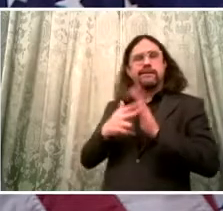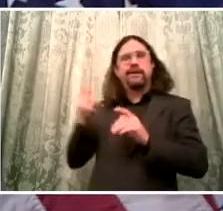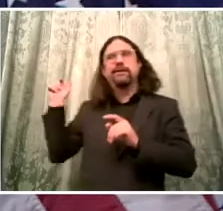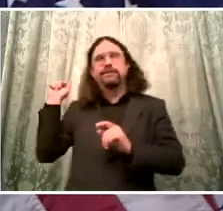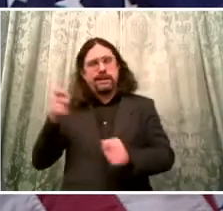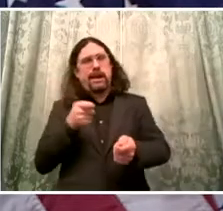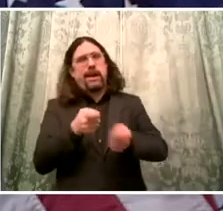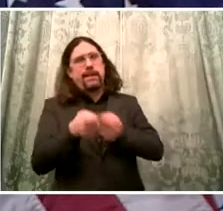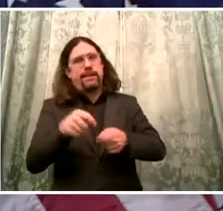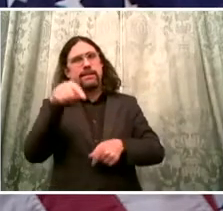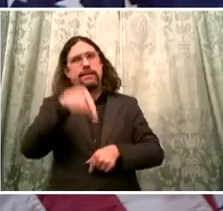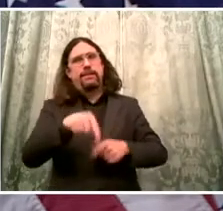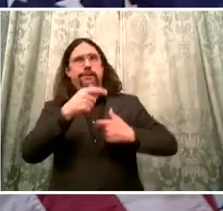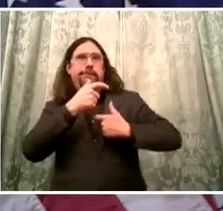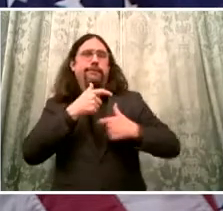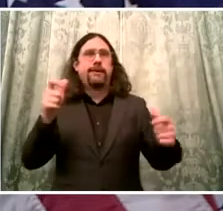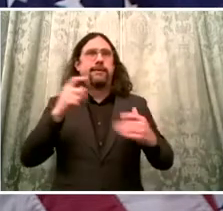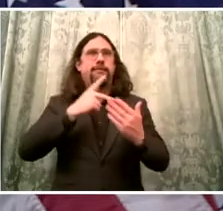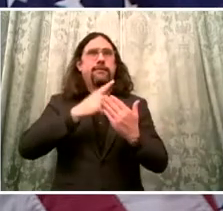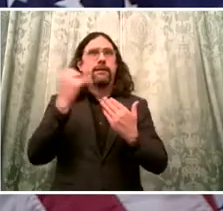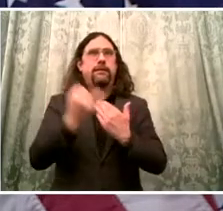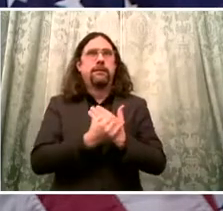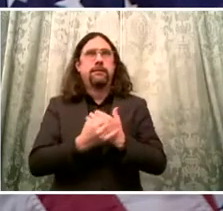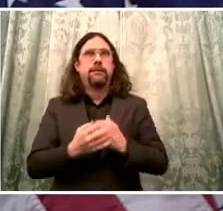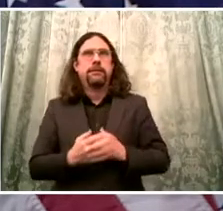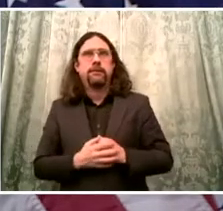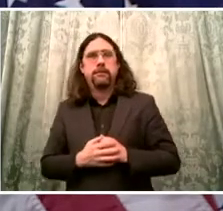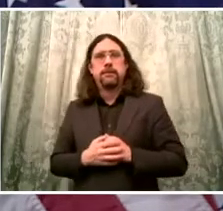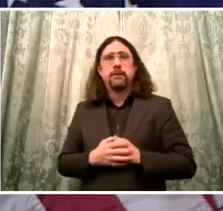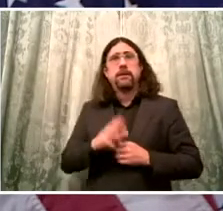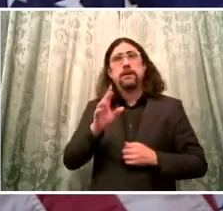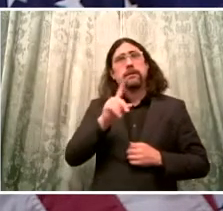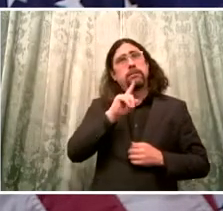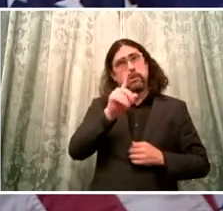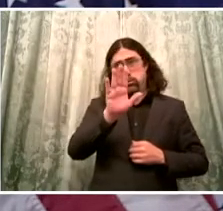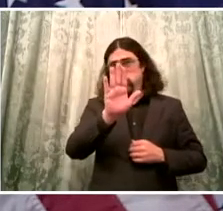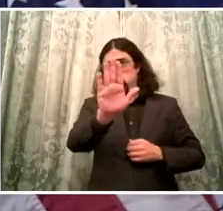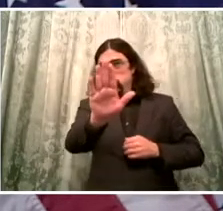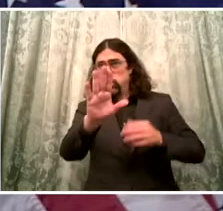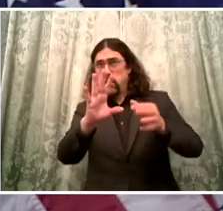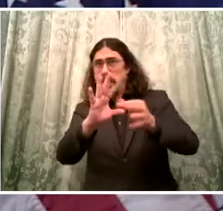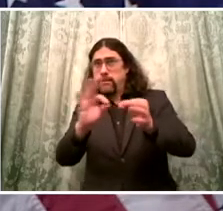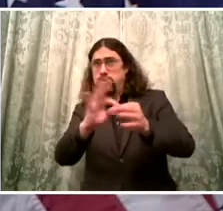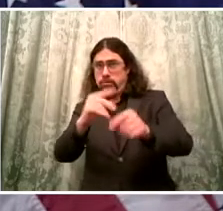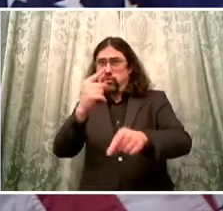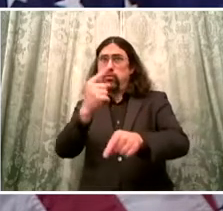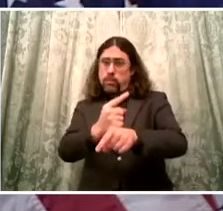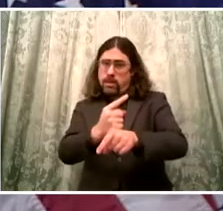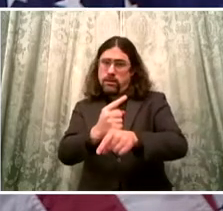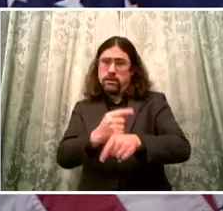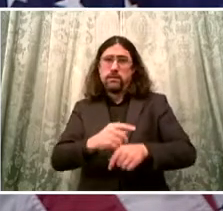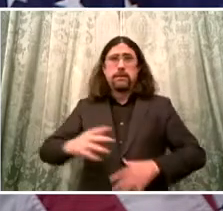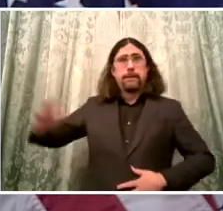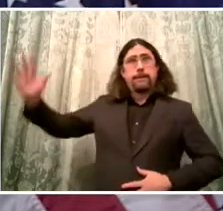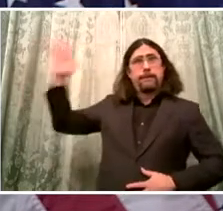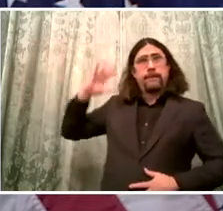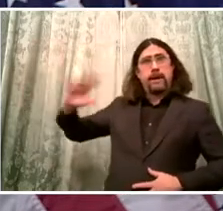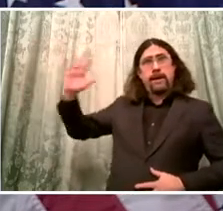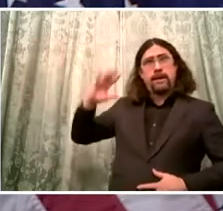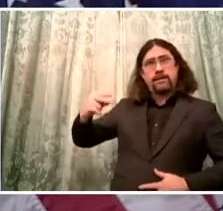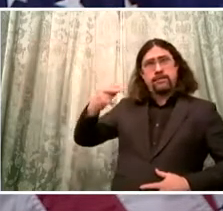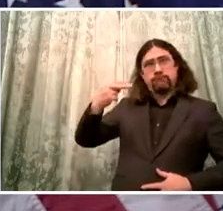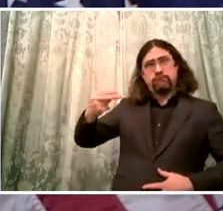strengthen Health in Hospitals. Health in Hospitals has gone through a series of reforms. They are becoming a stronger, better organization all the time.